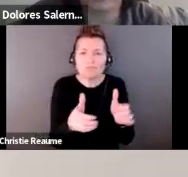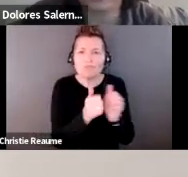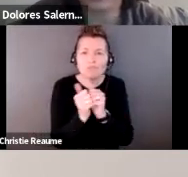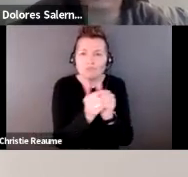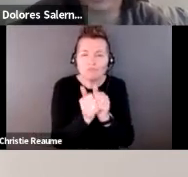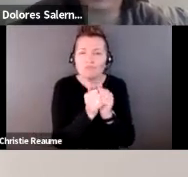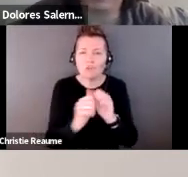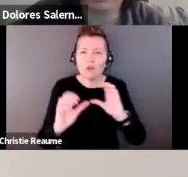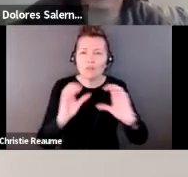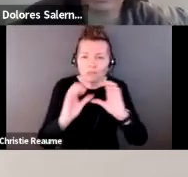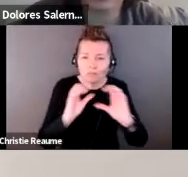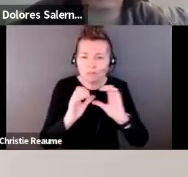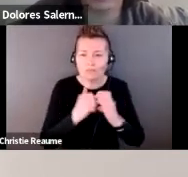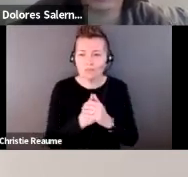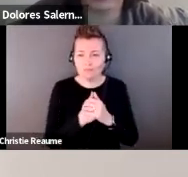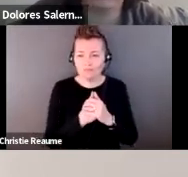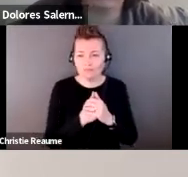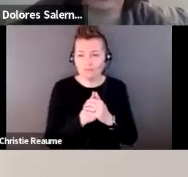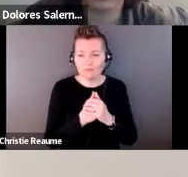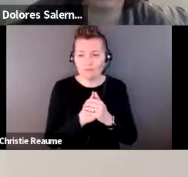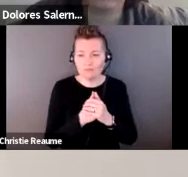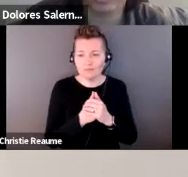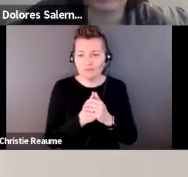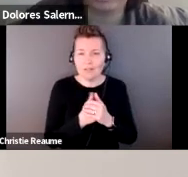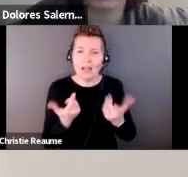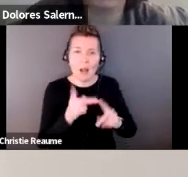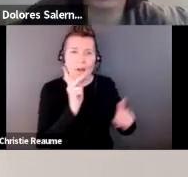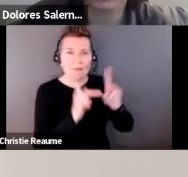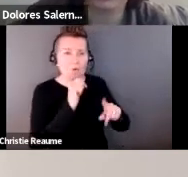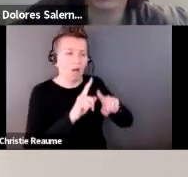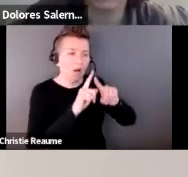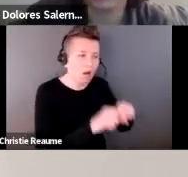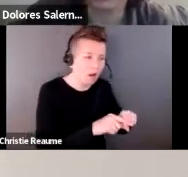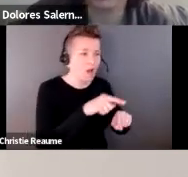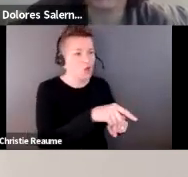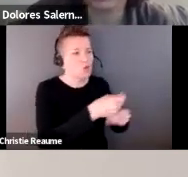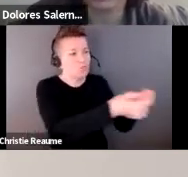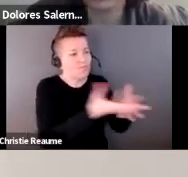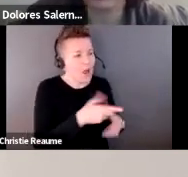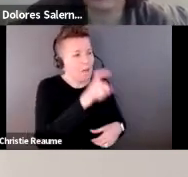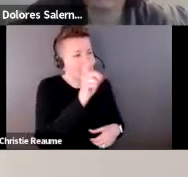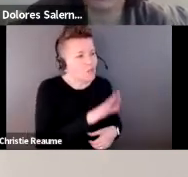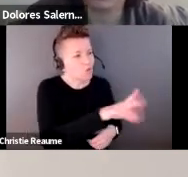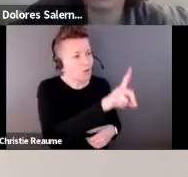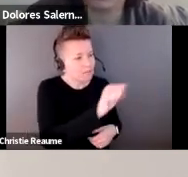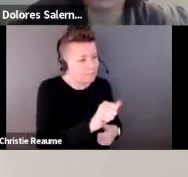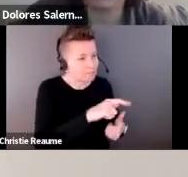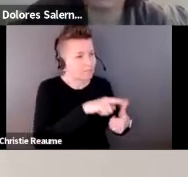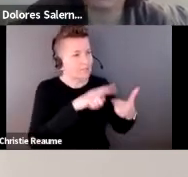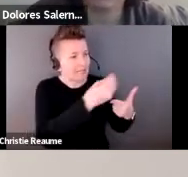Negating the constant demand placed on marginalized groups to provide an explanation diagnosis or